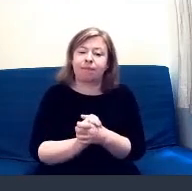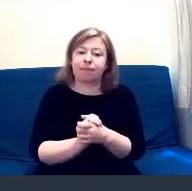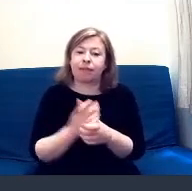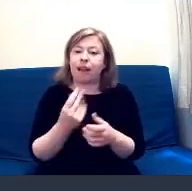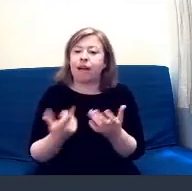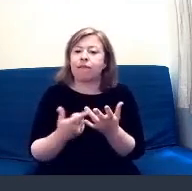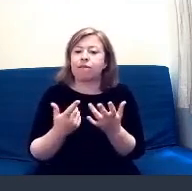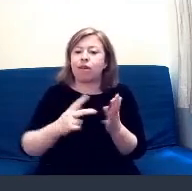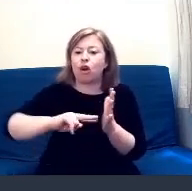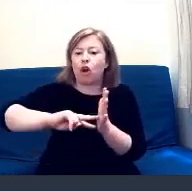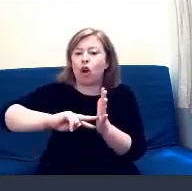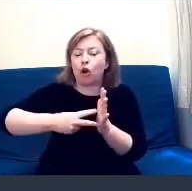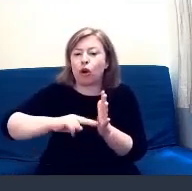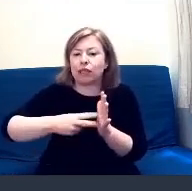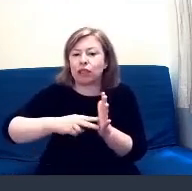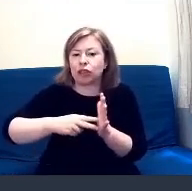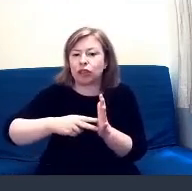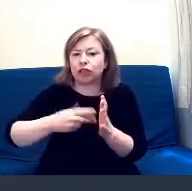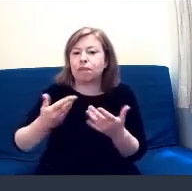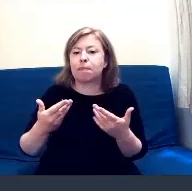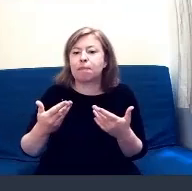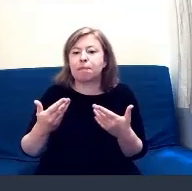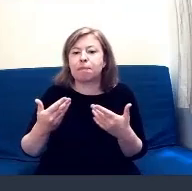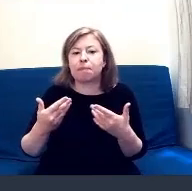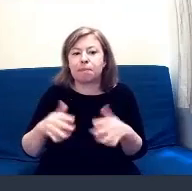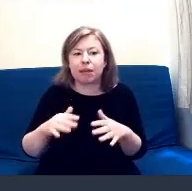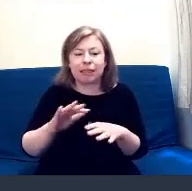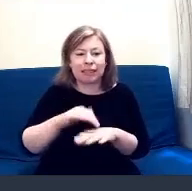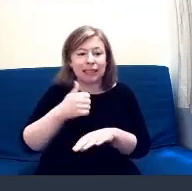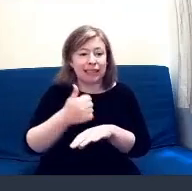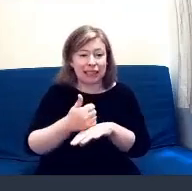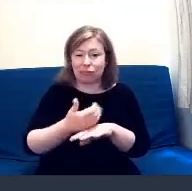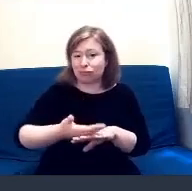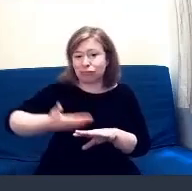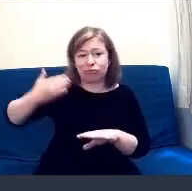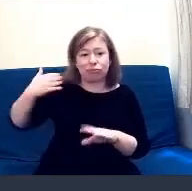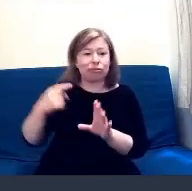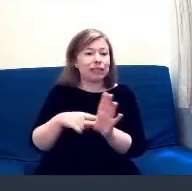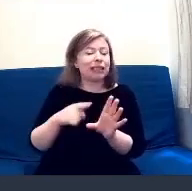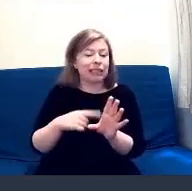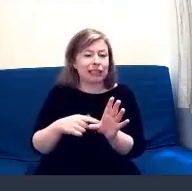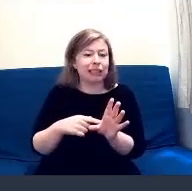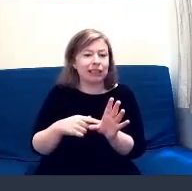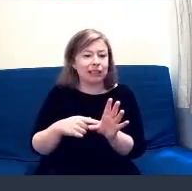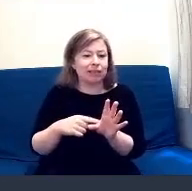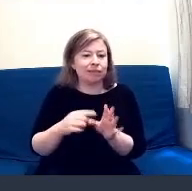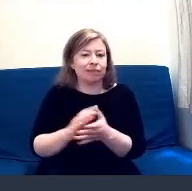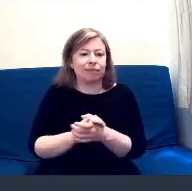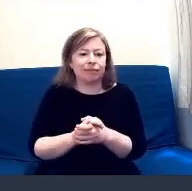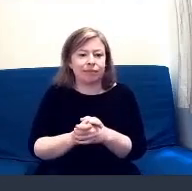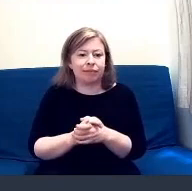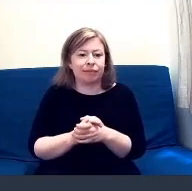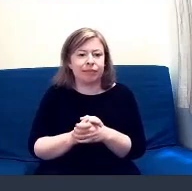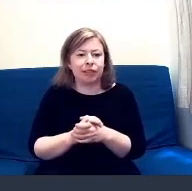that have been established over the years and seeing what